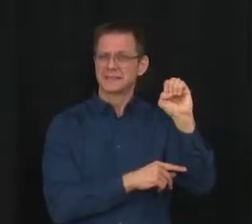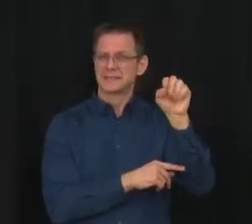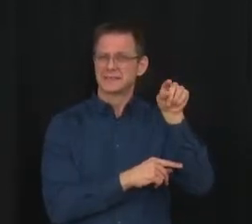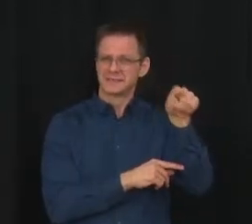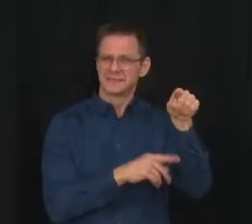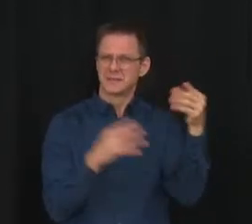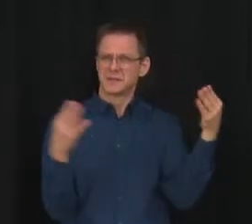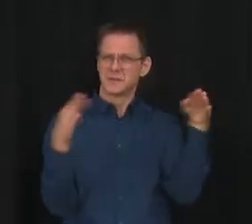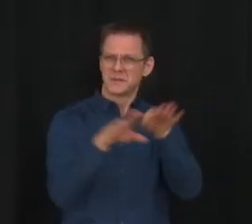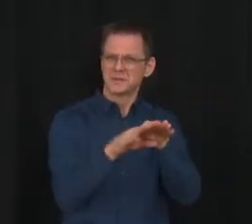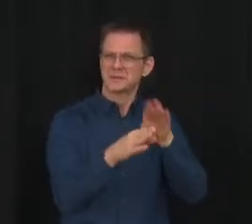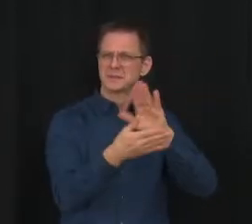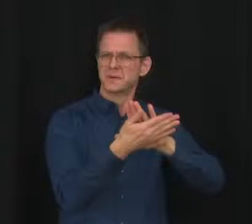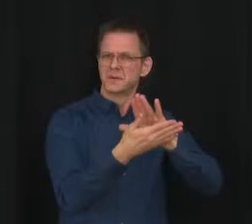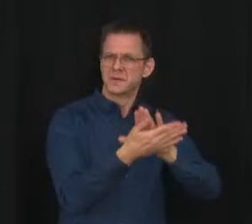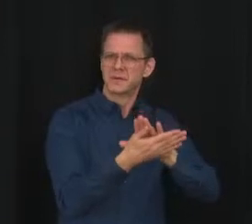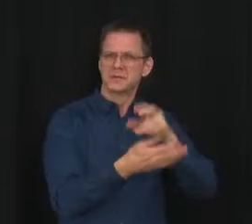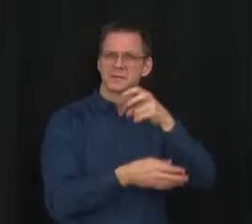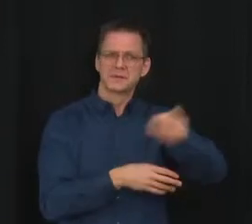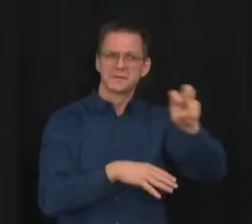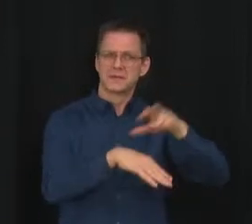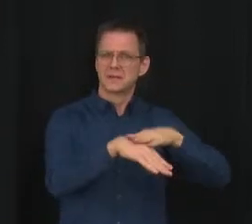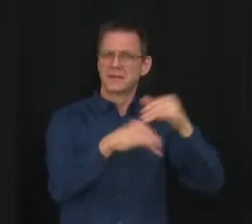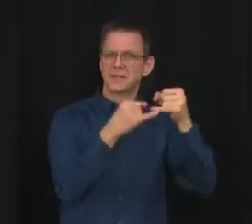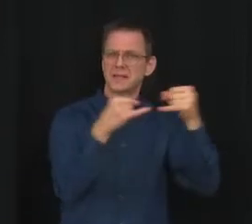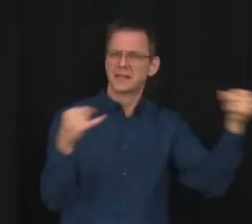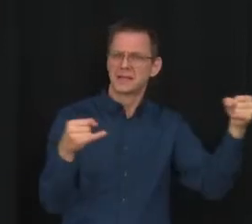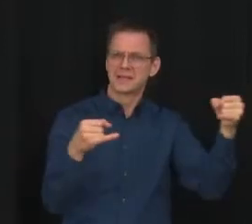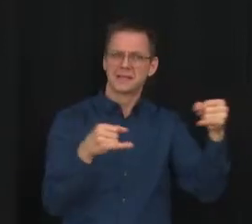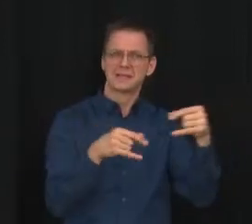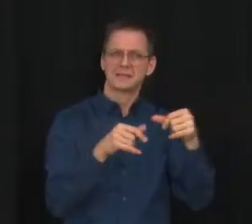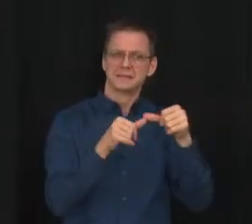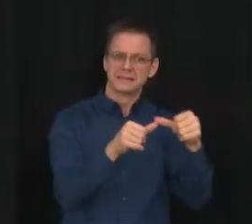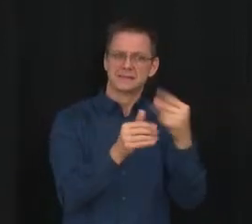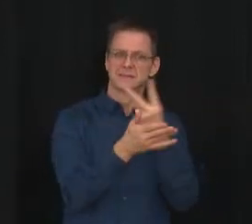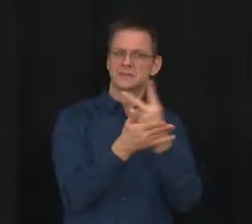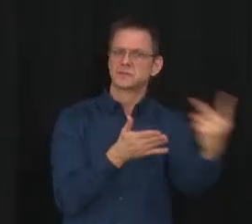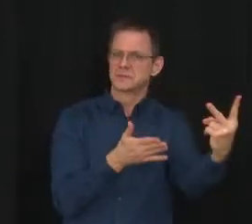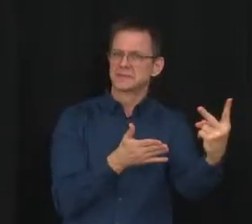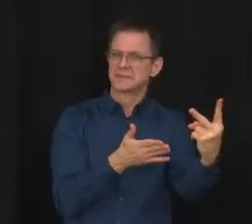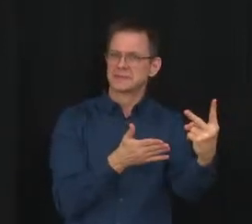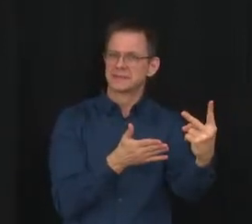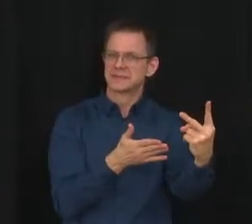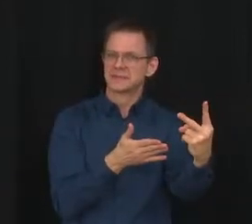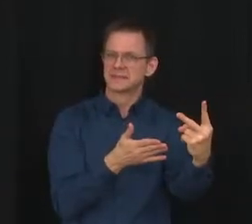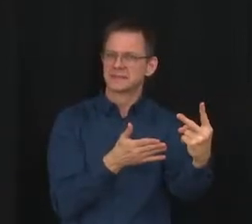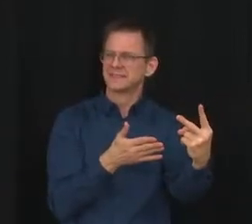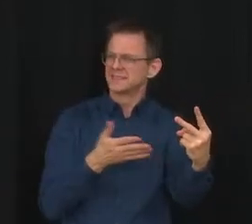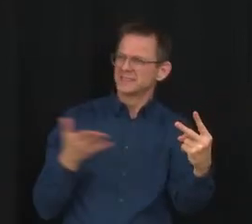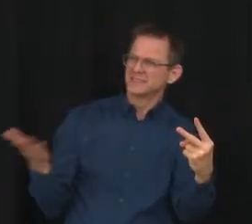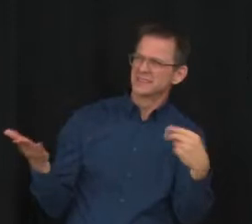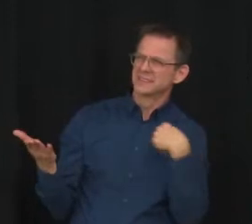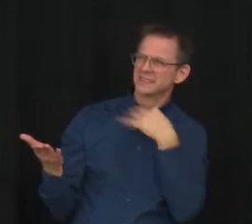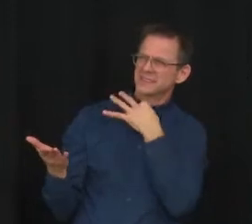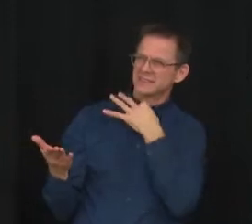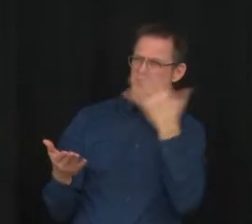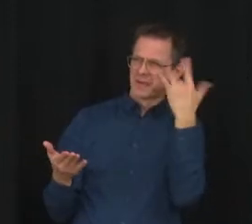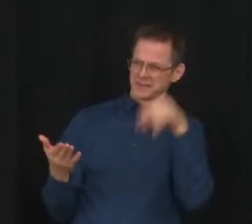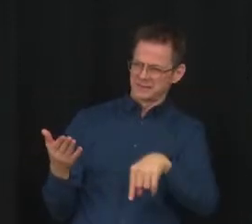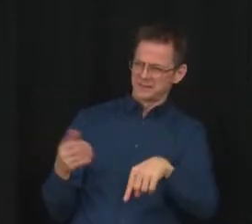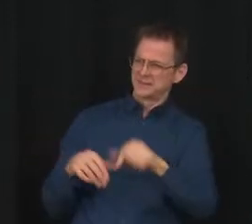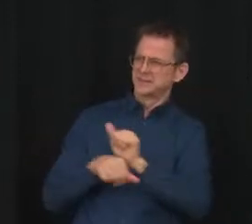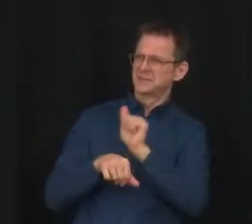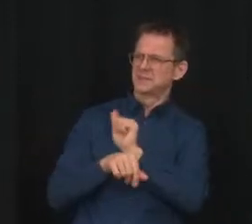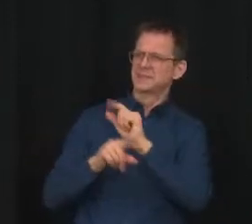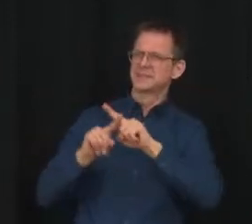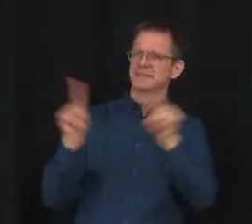decisions as to whether or not to keep schools open? Great question, Wyatt, and thank you for that. So we look at it in,